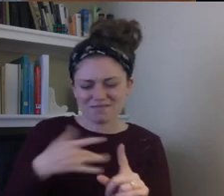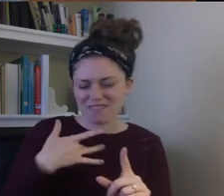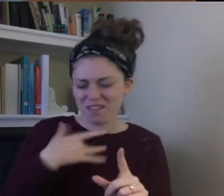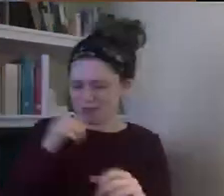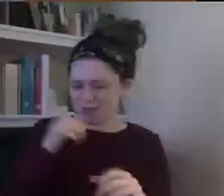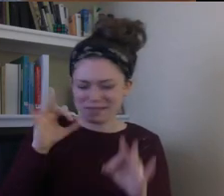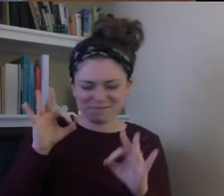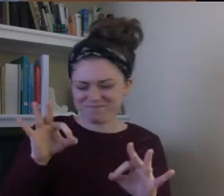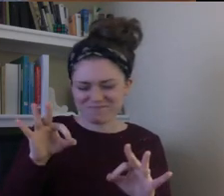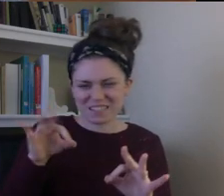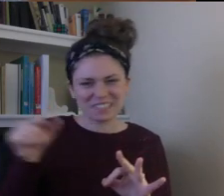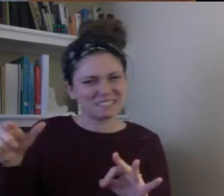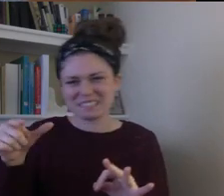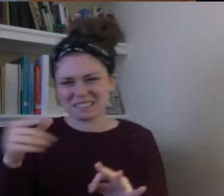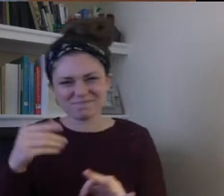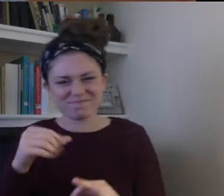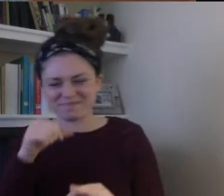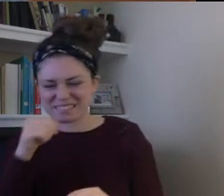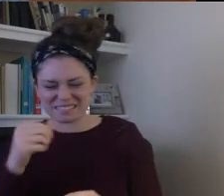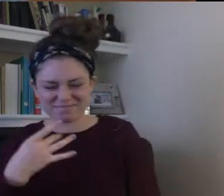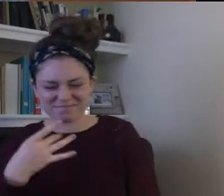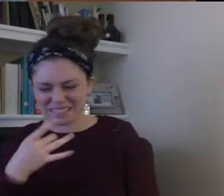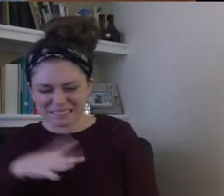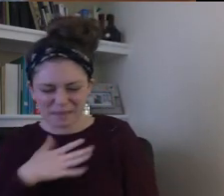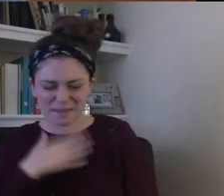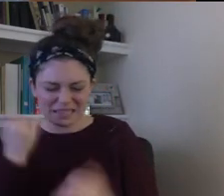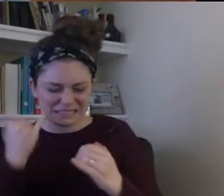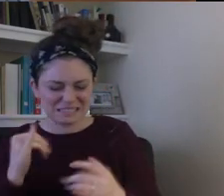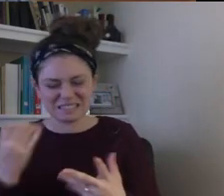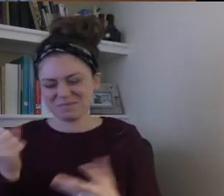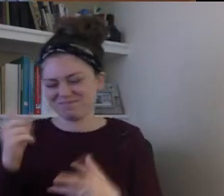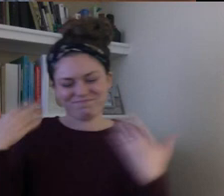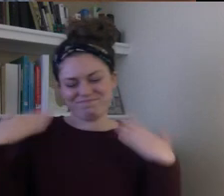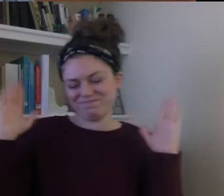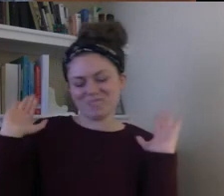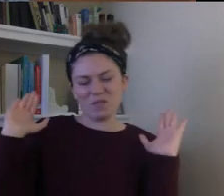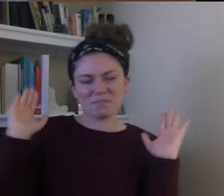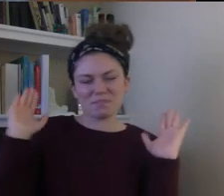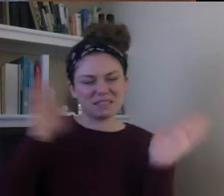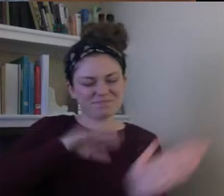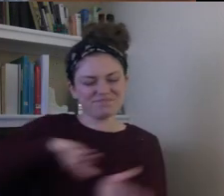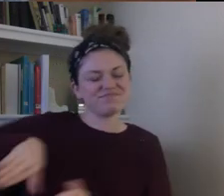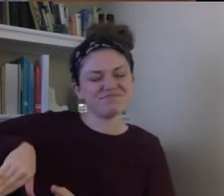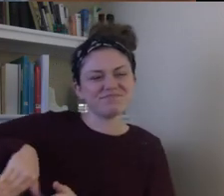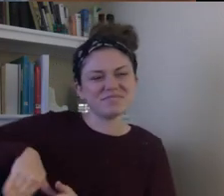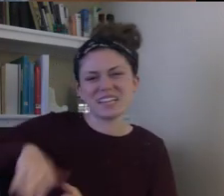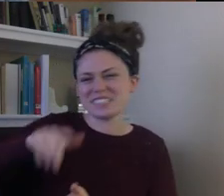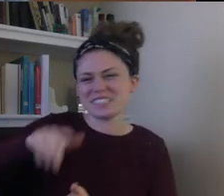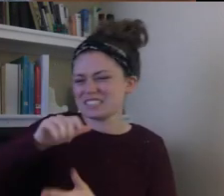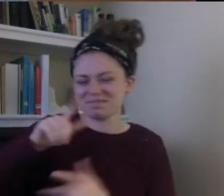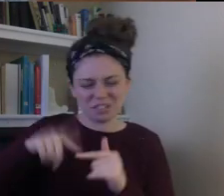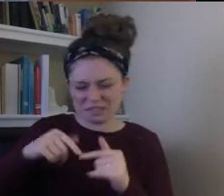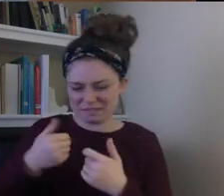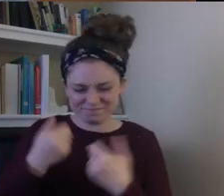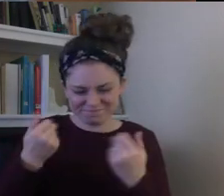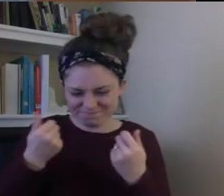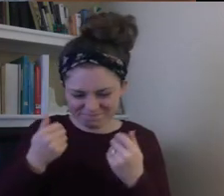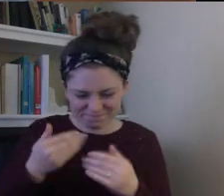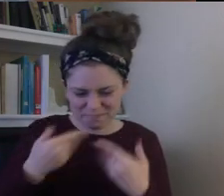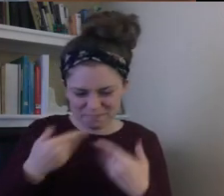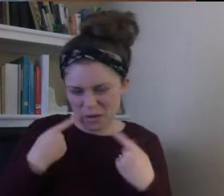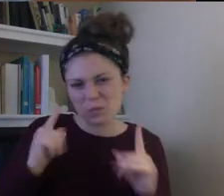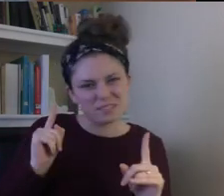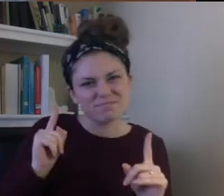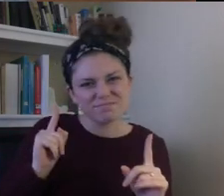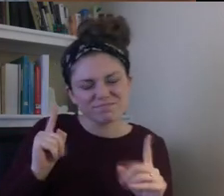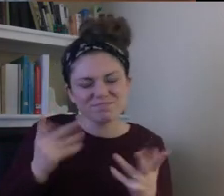wasn't happy with them, so we decided let's just forget it. You know, I just put it aside because I just couldn't make it for me. And several years